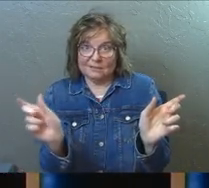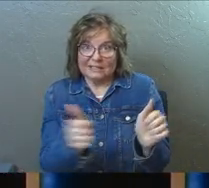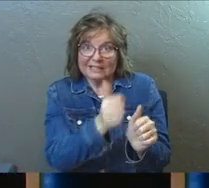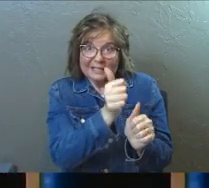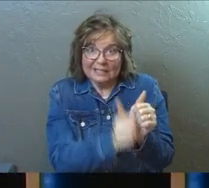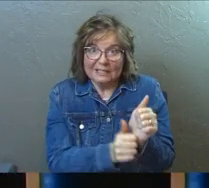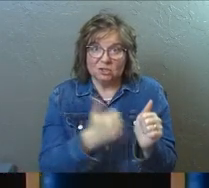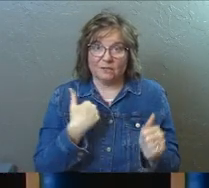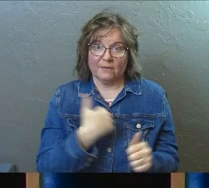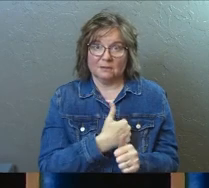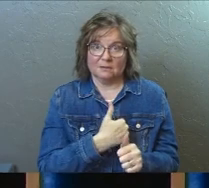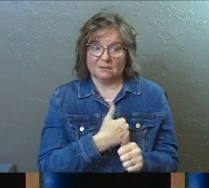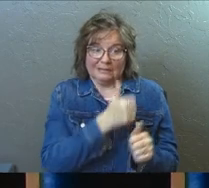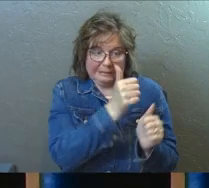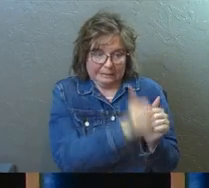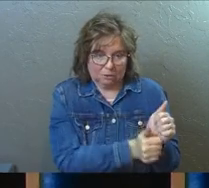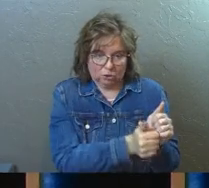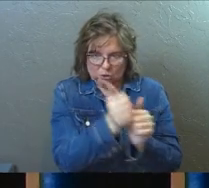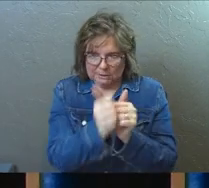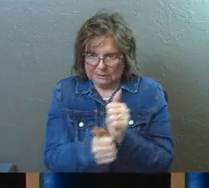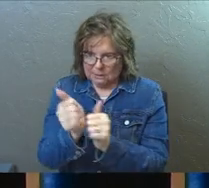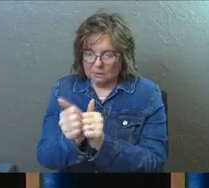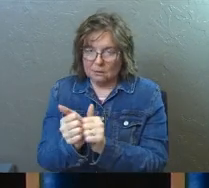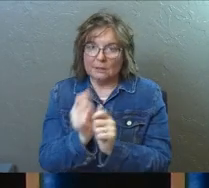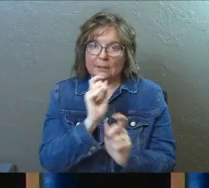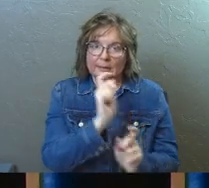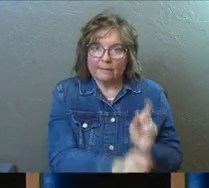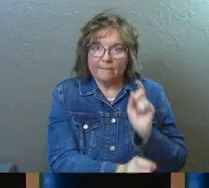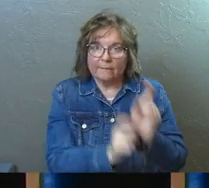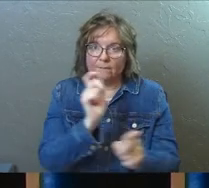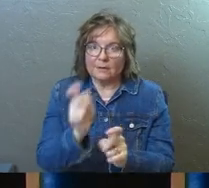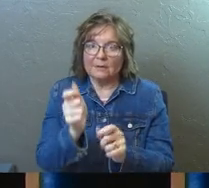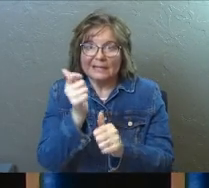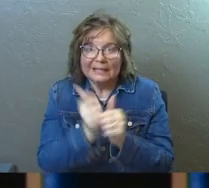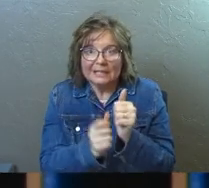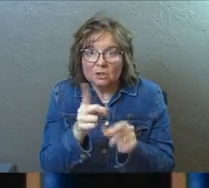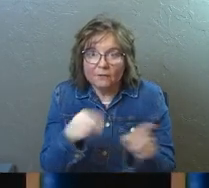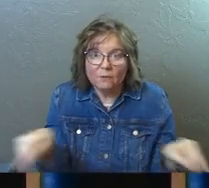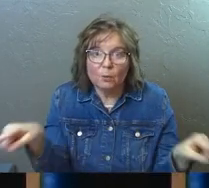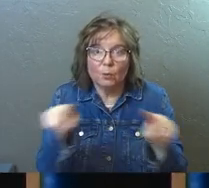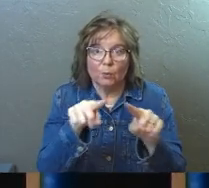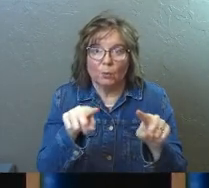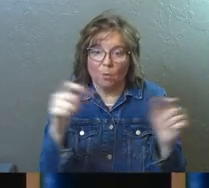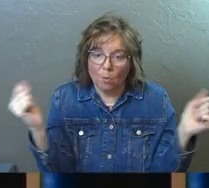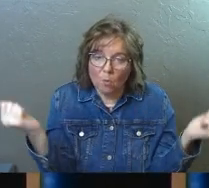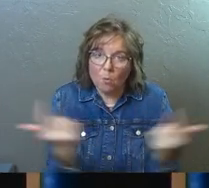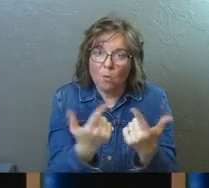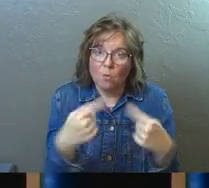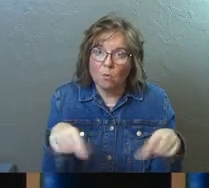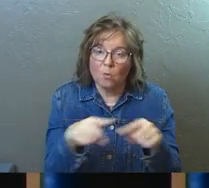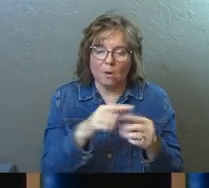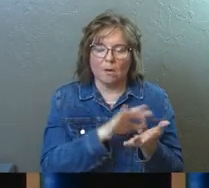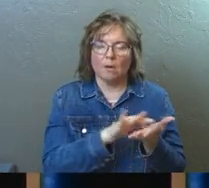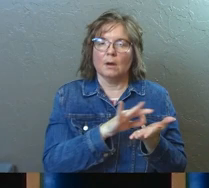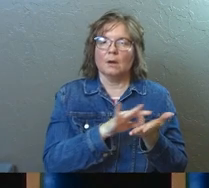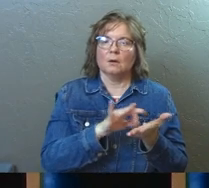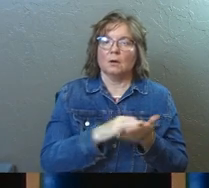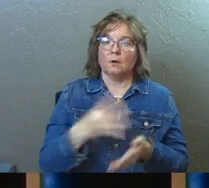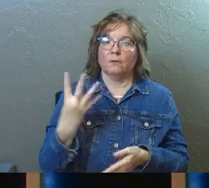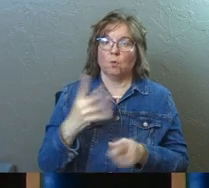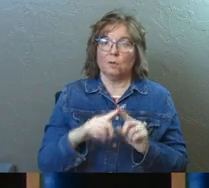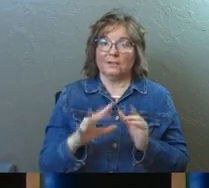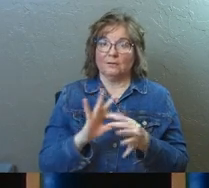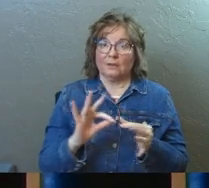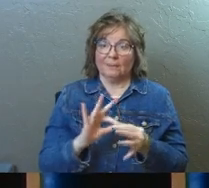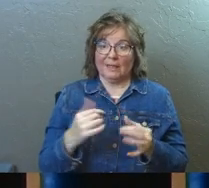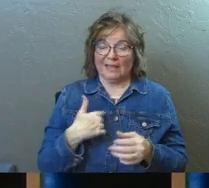Each of us. Each of us gets a gift. Each person. Each of you. I counted four